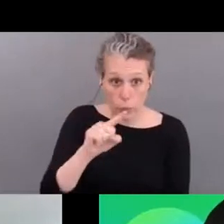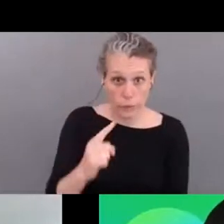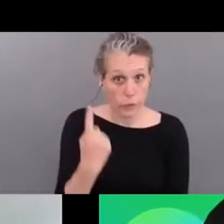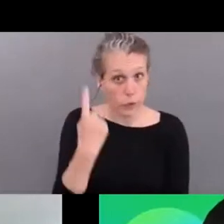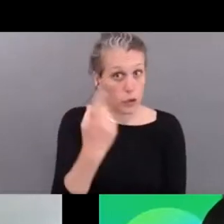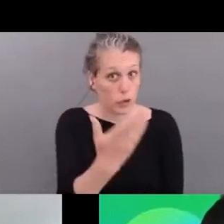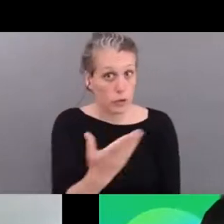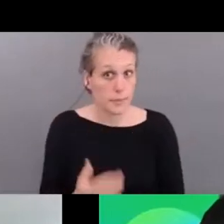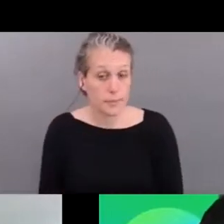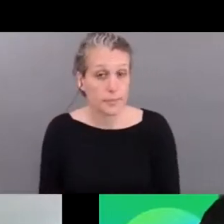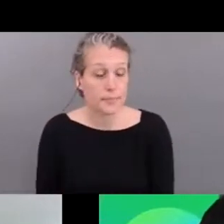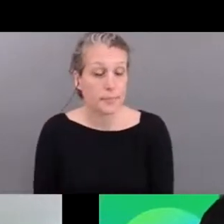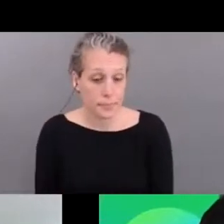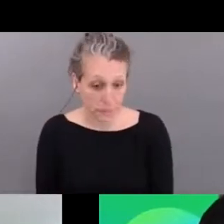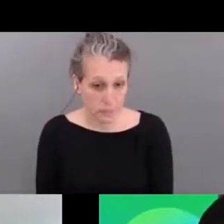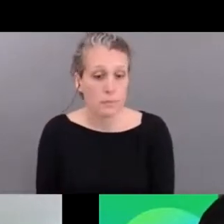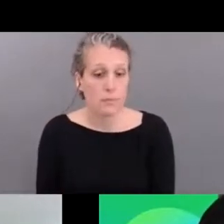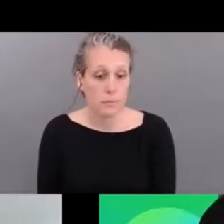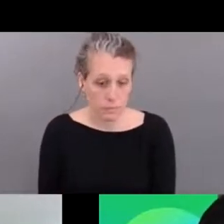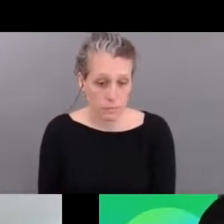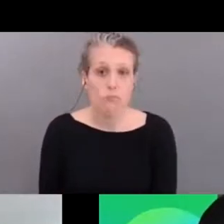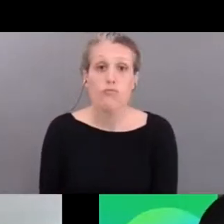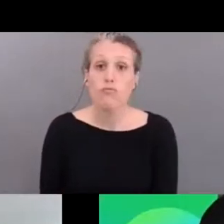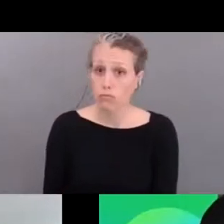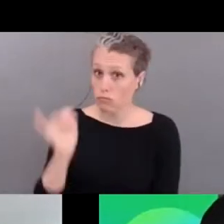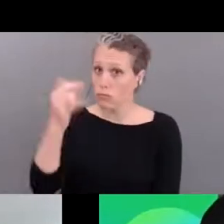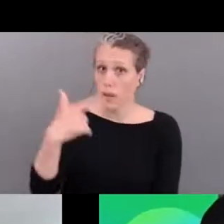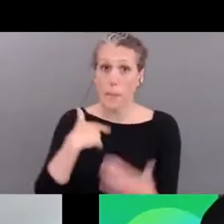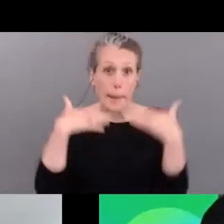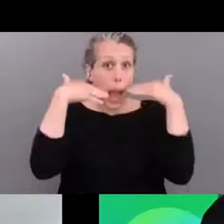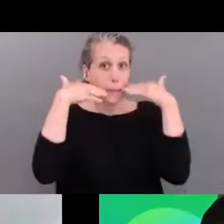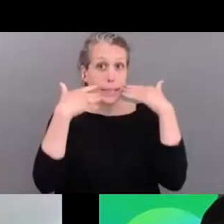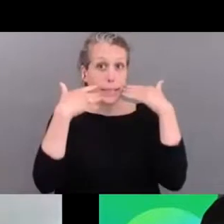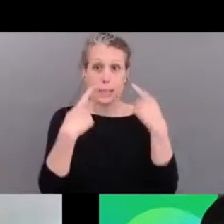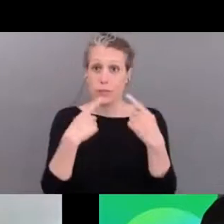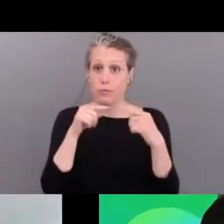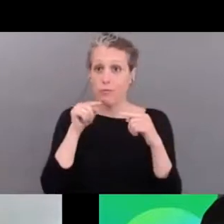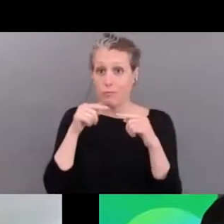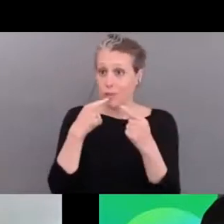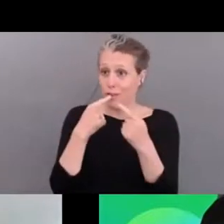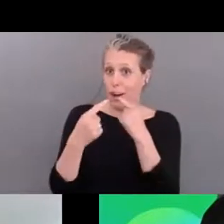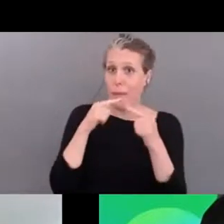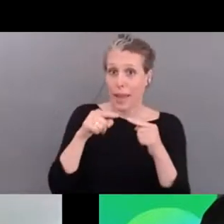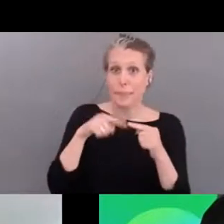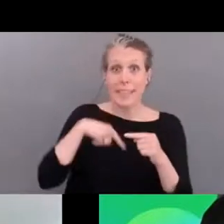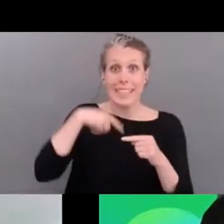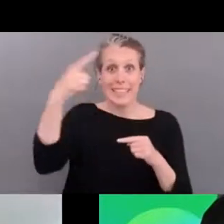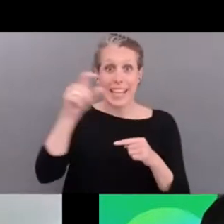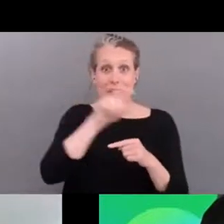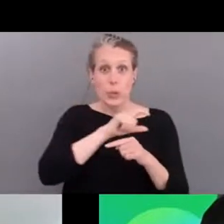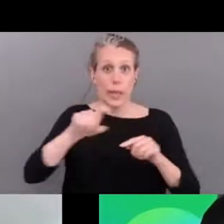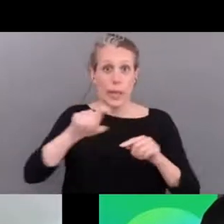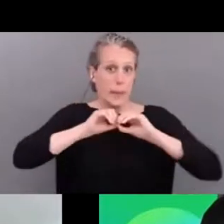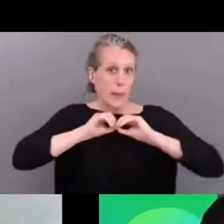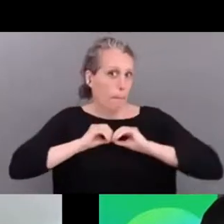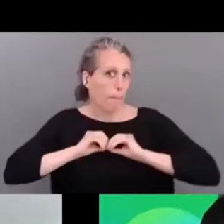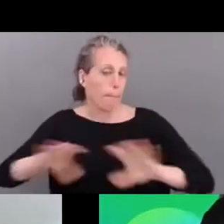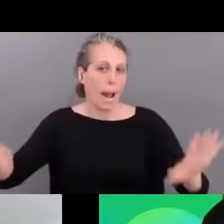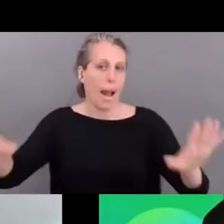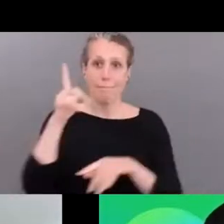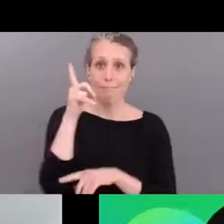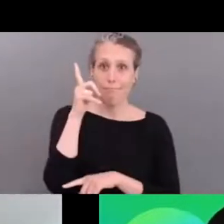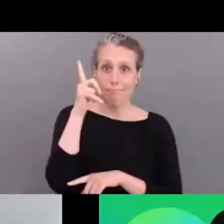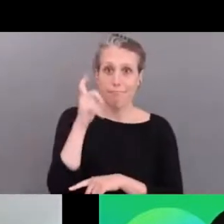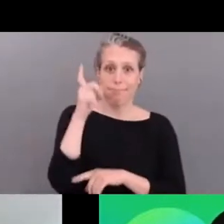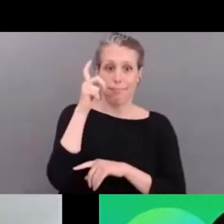yes happy to talk about green sports hub europe um we're launching next week uh so we're just starting out on a three